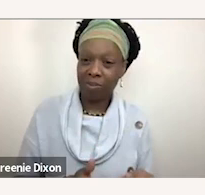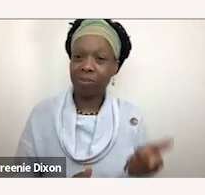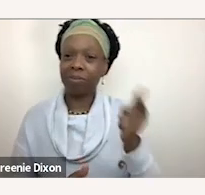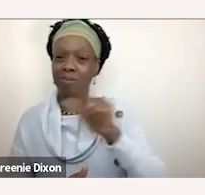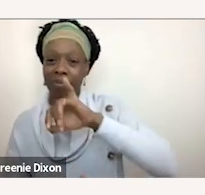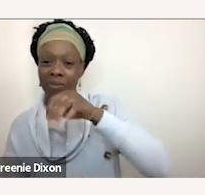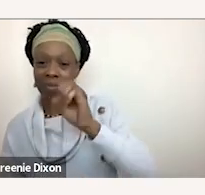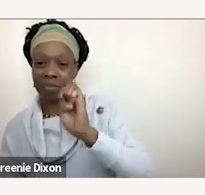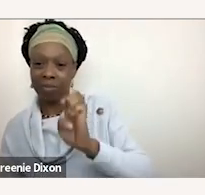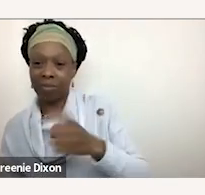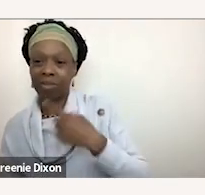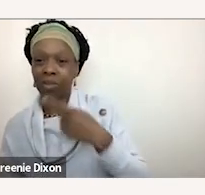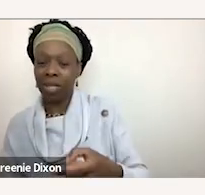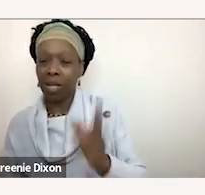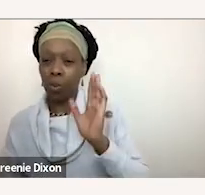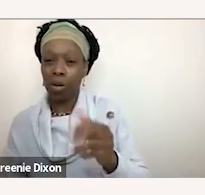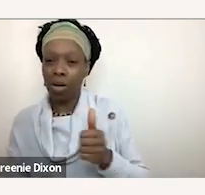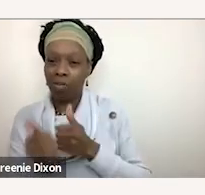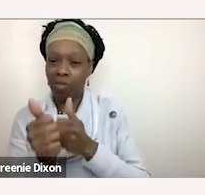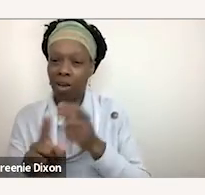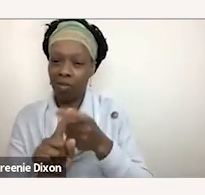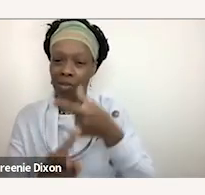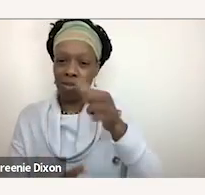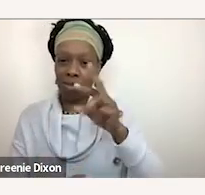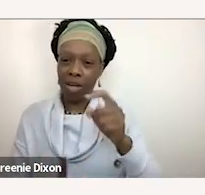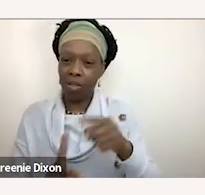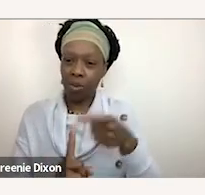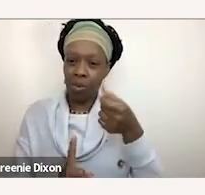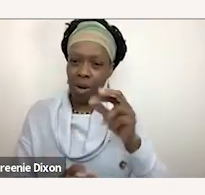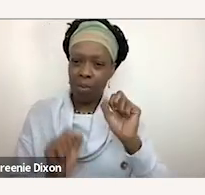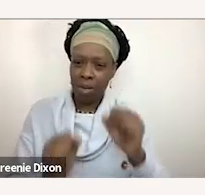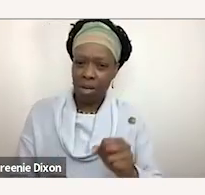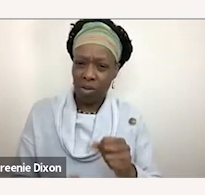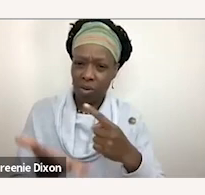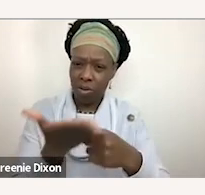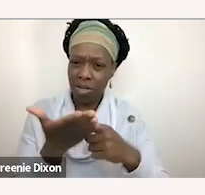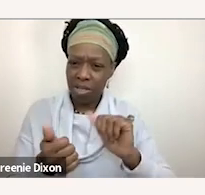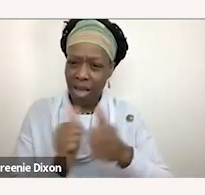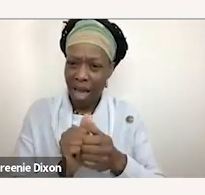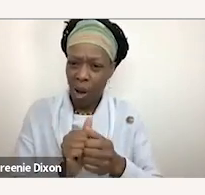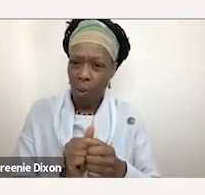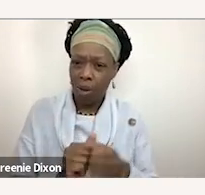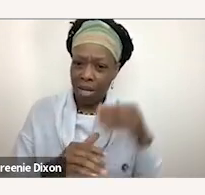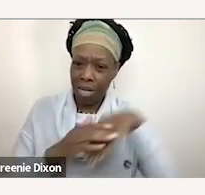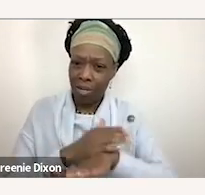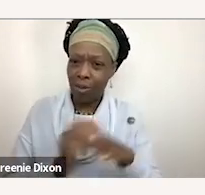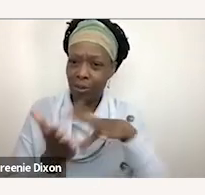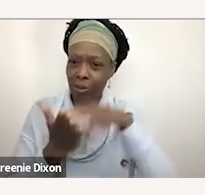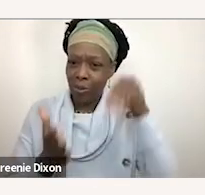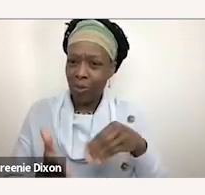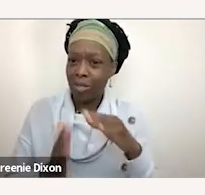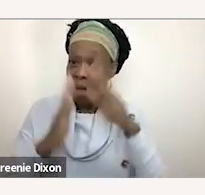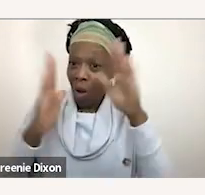that it ideally would follow them from grade to grade can you talk a little bit about how it follows students home sure so